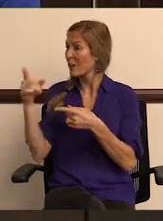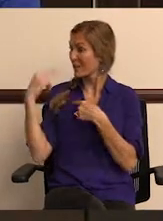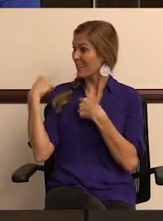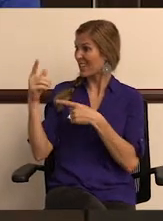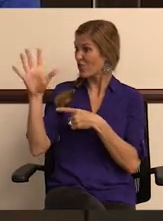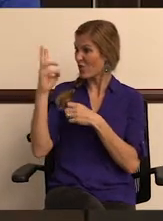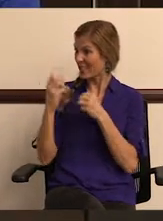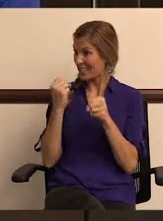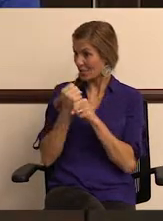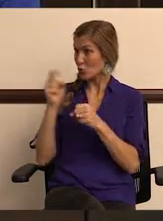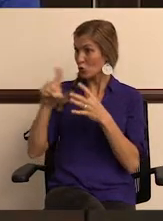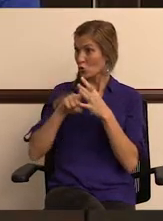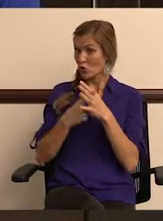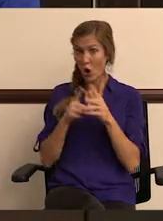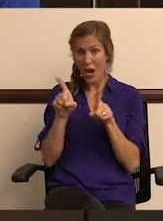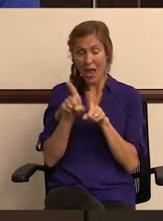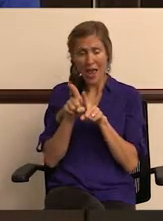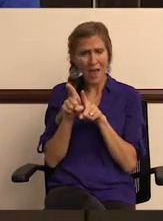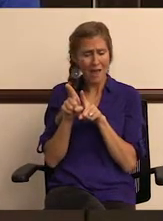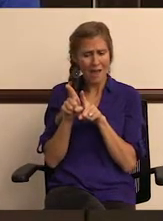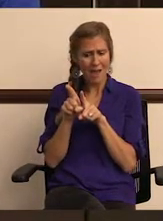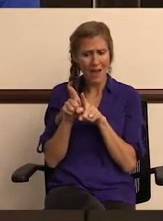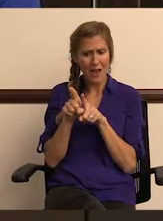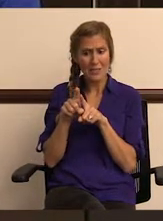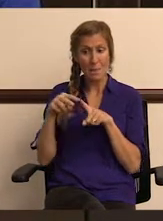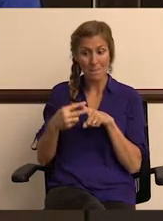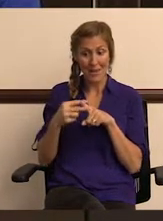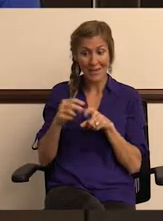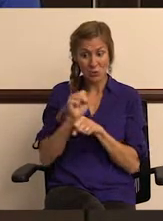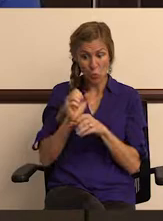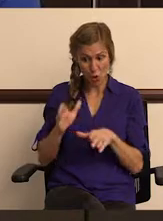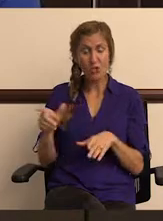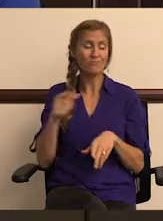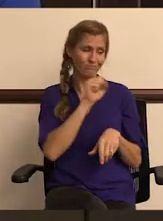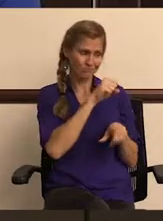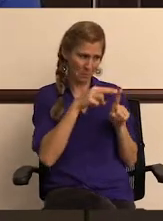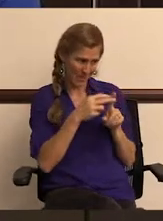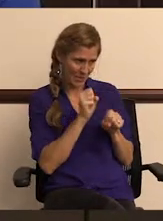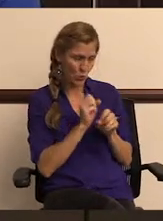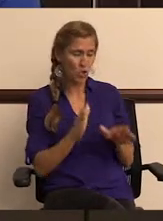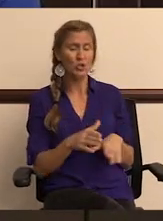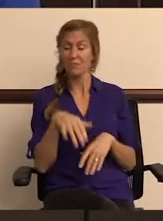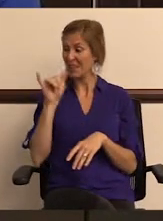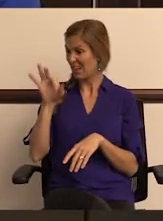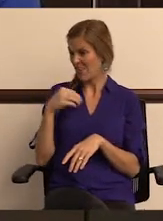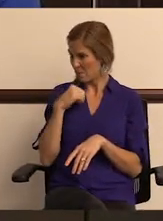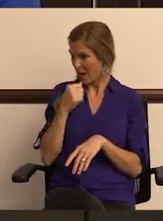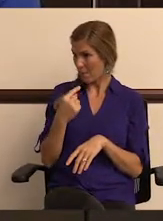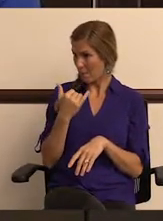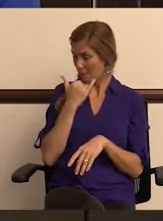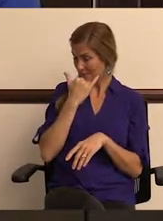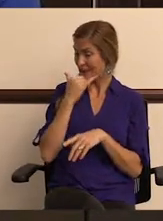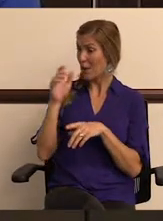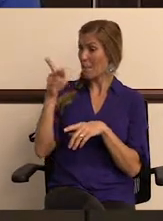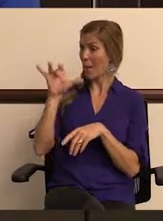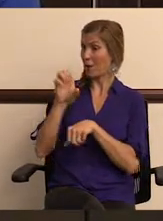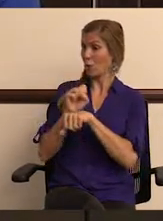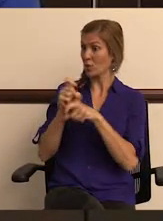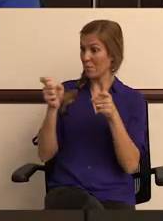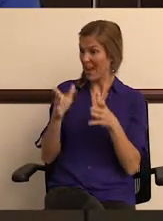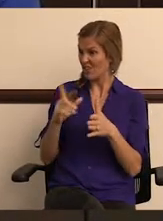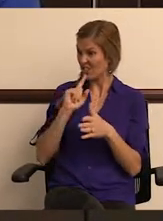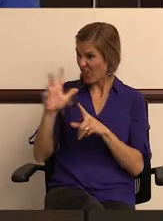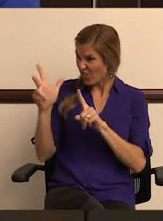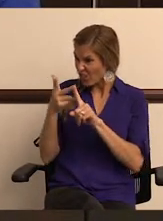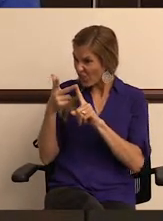Marvin, your story. You've been here six years. You started out, you said, as a maintenance worker. Maintenance worker. And if I'm not mistaken, Public Works